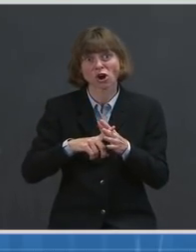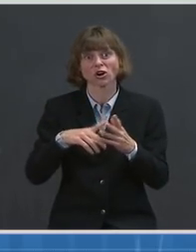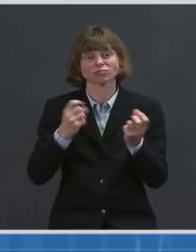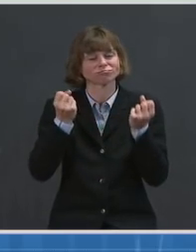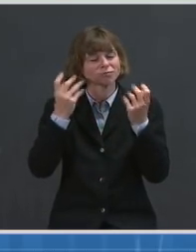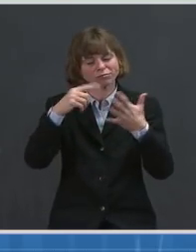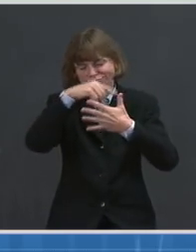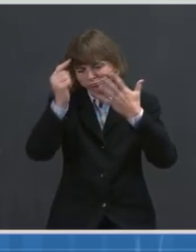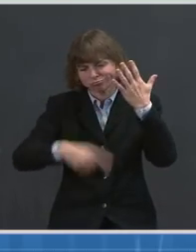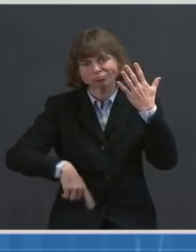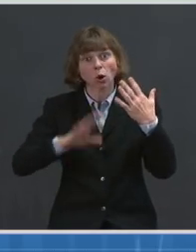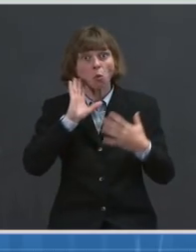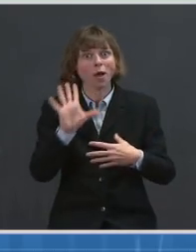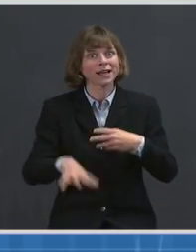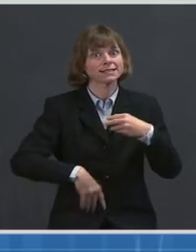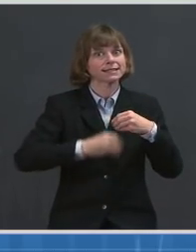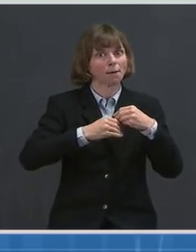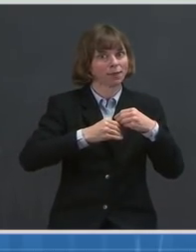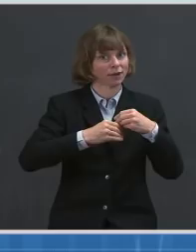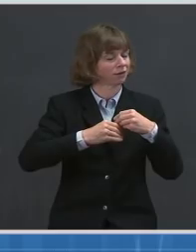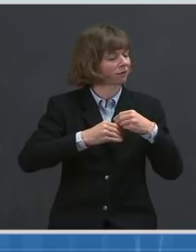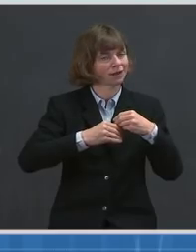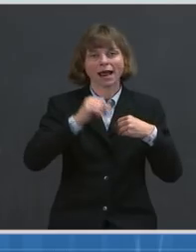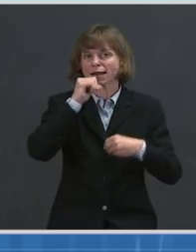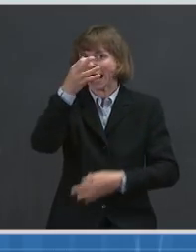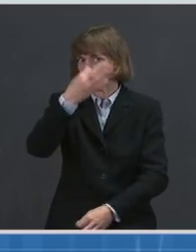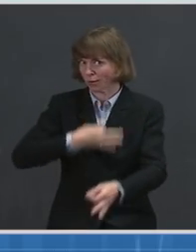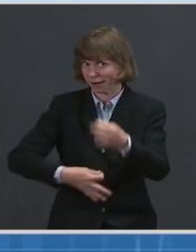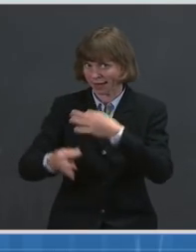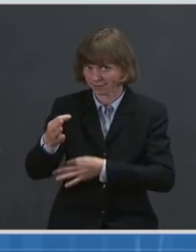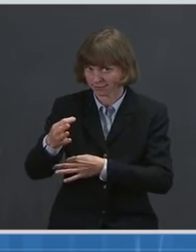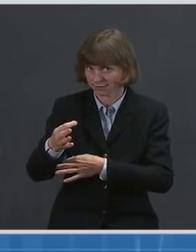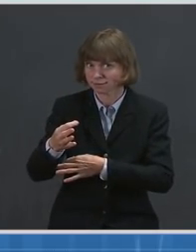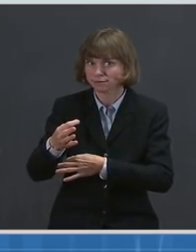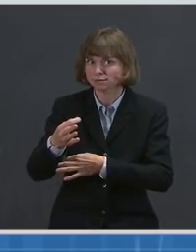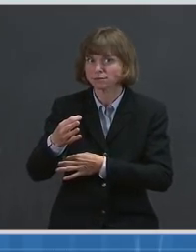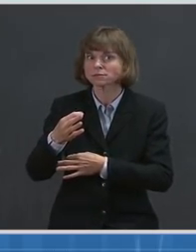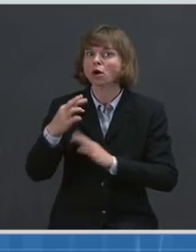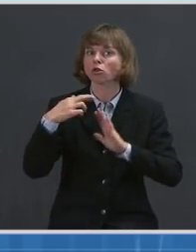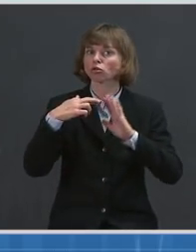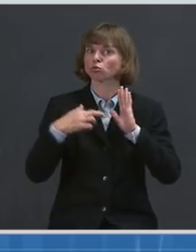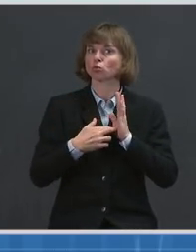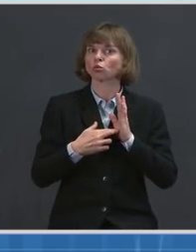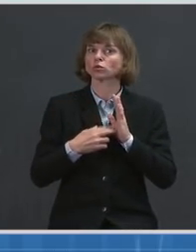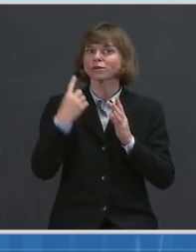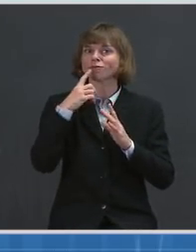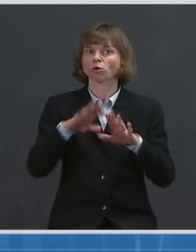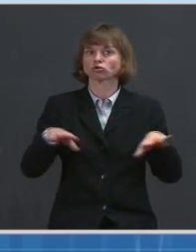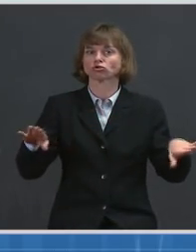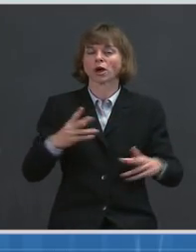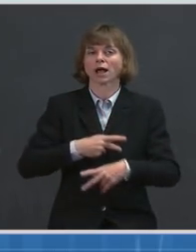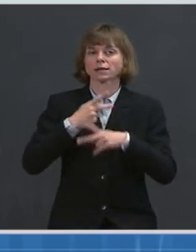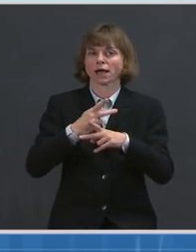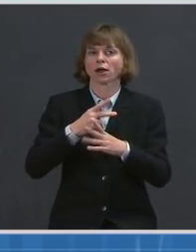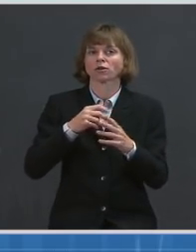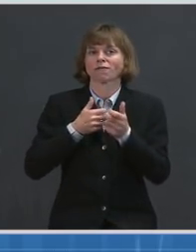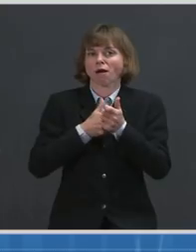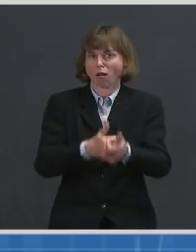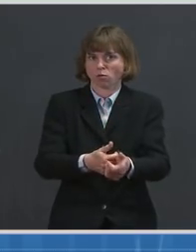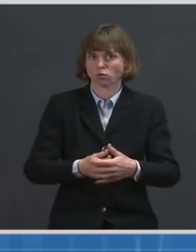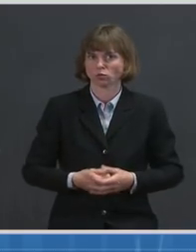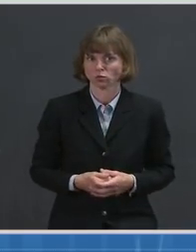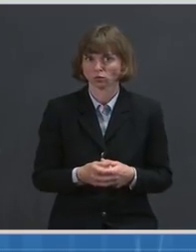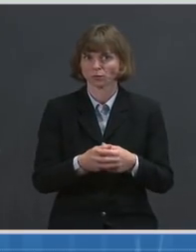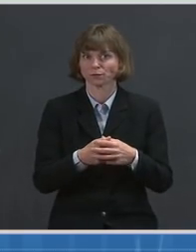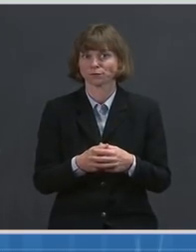supplement, not to replace, other laws, rules, or regulations that childcare programs must follow. The guidance